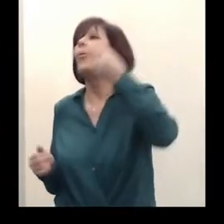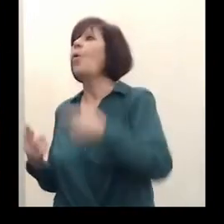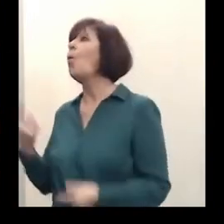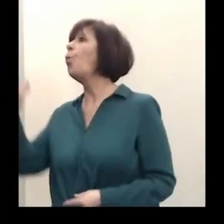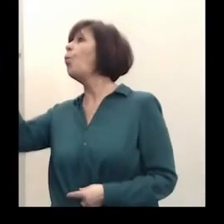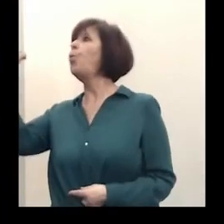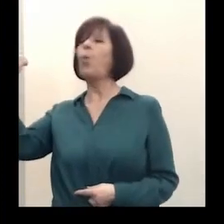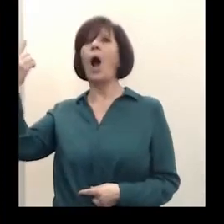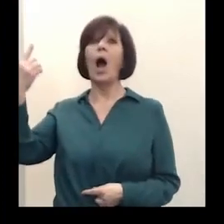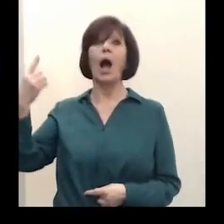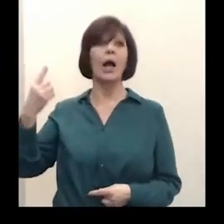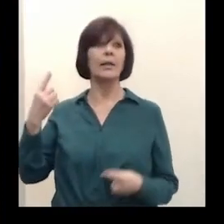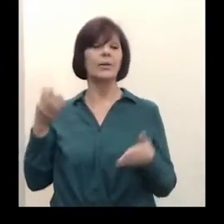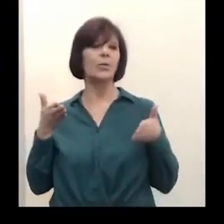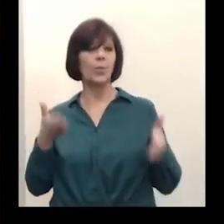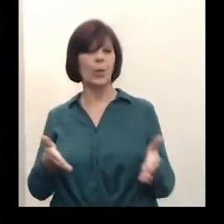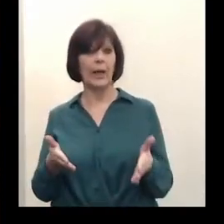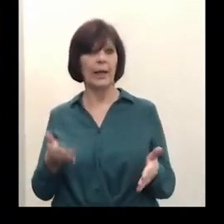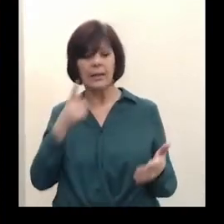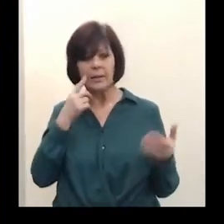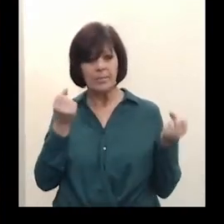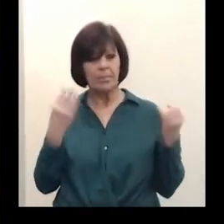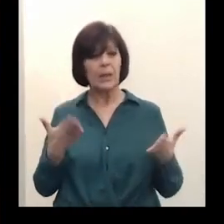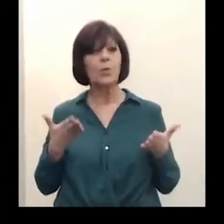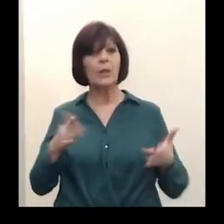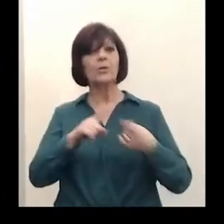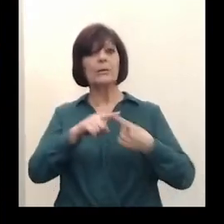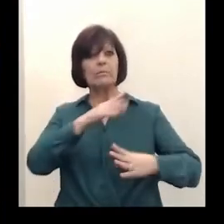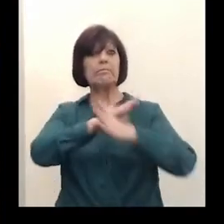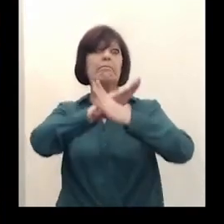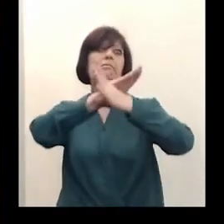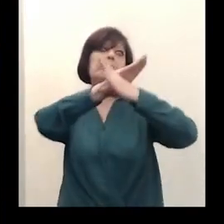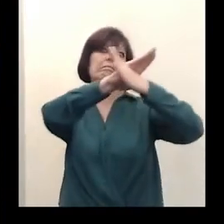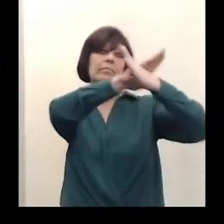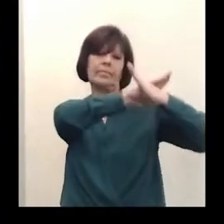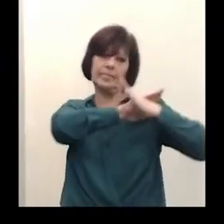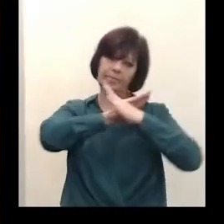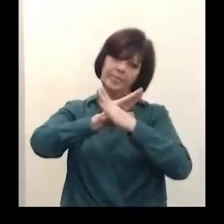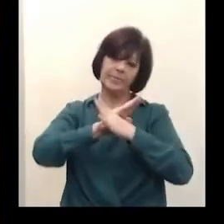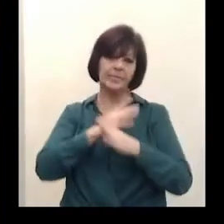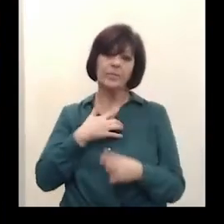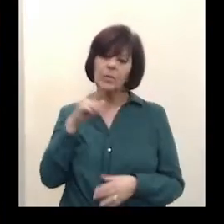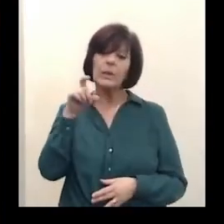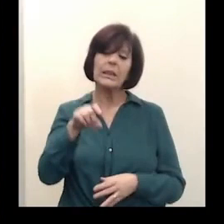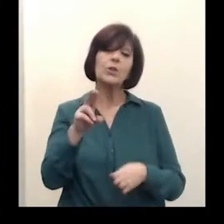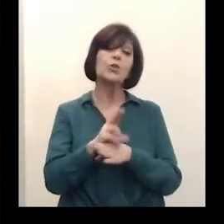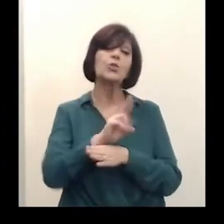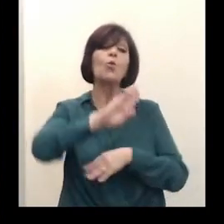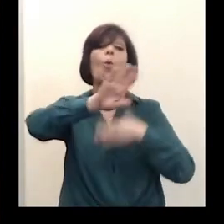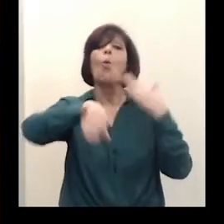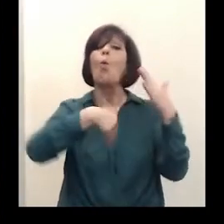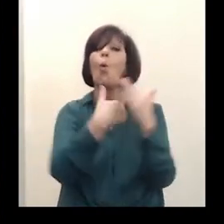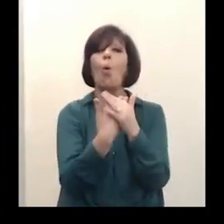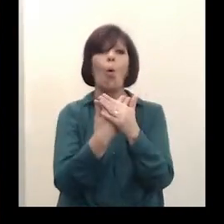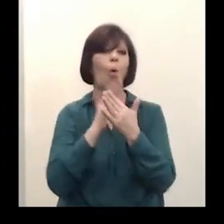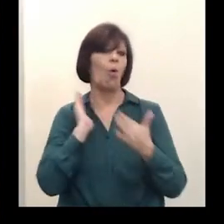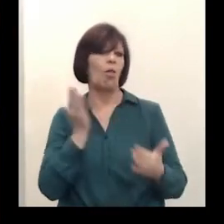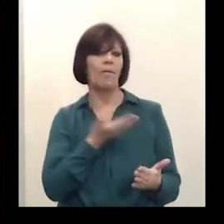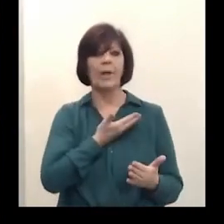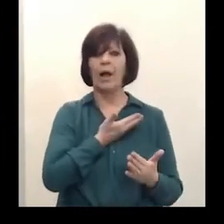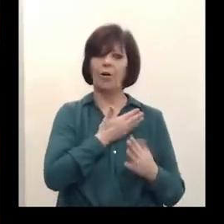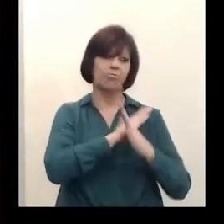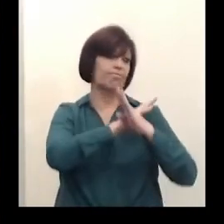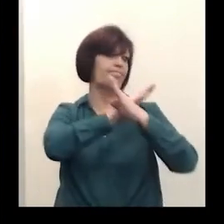particular strategy that will stop disease transmission. We need to use all the non-pharmaceutical interventions